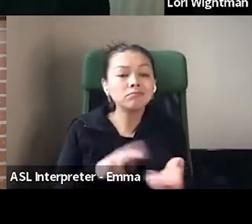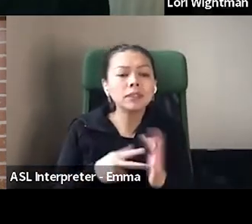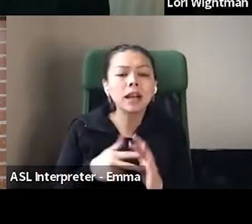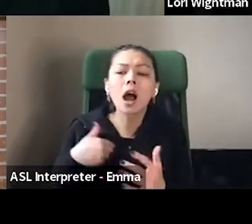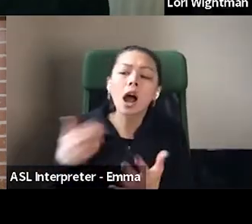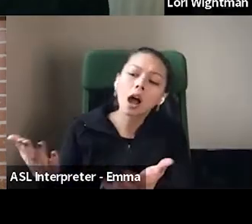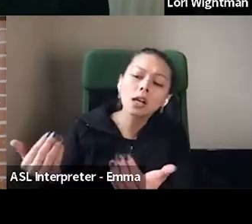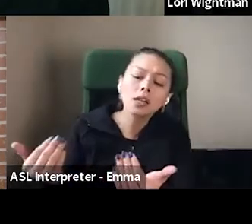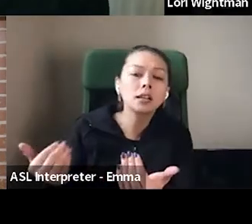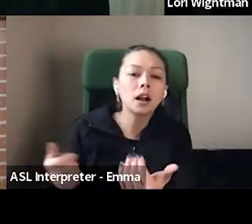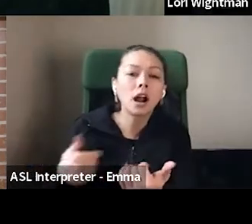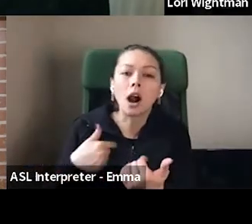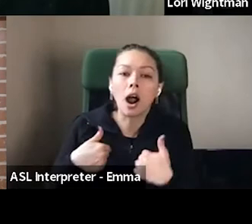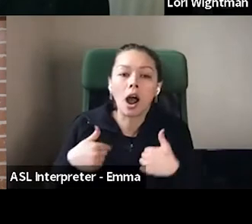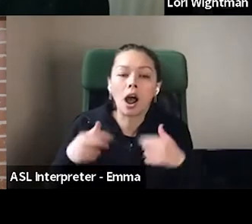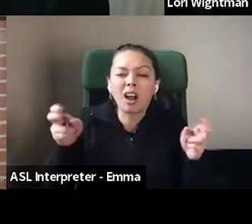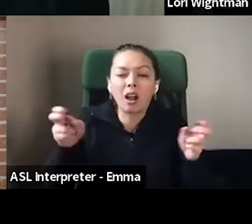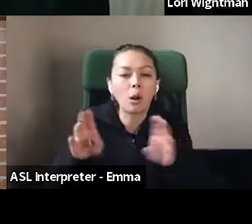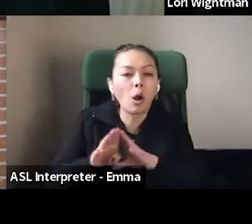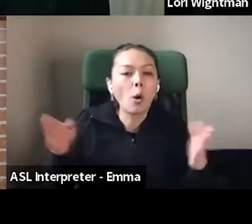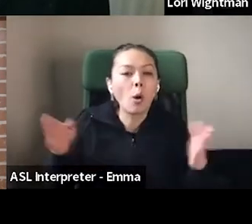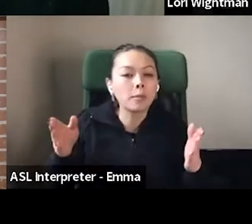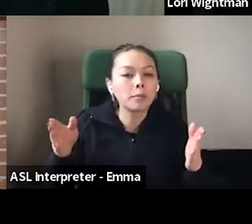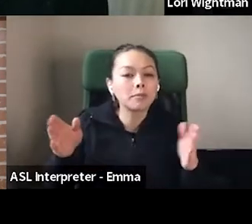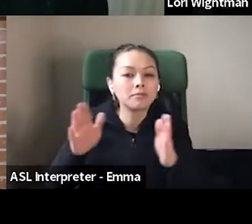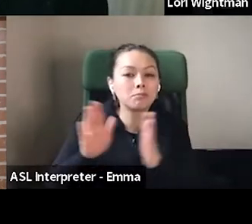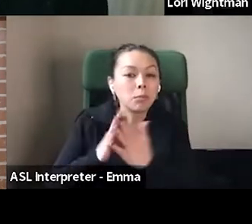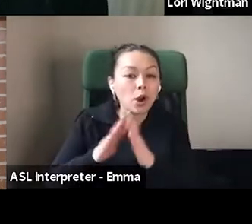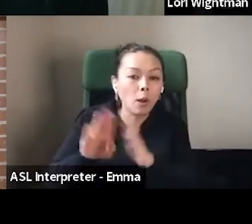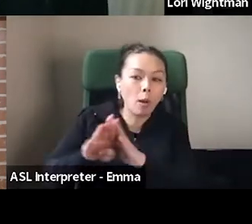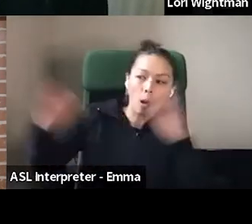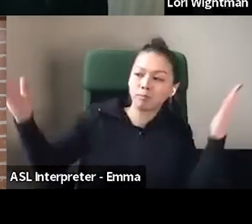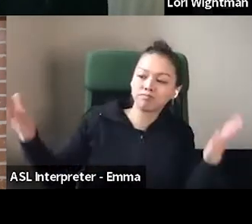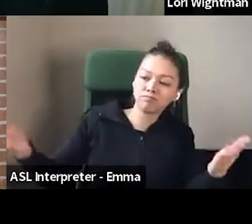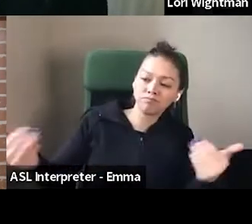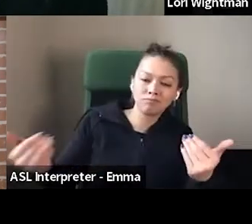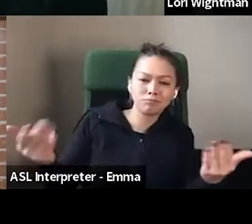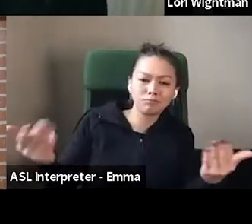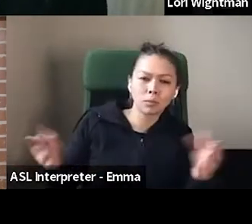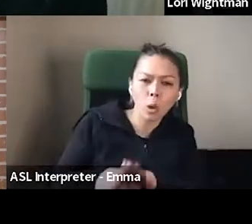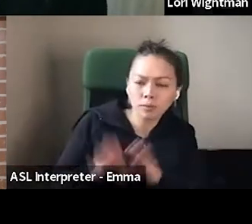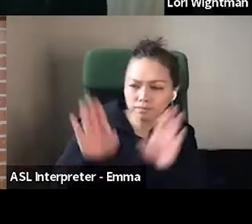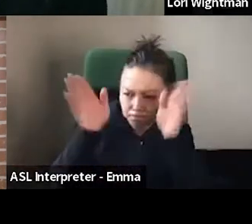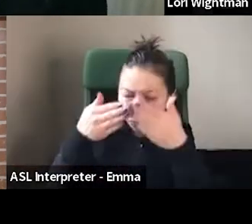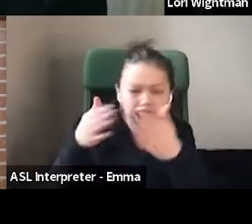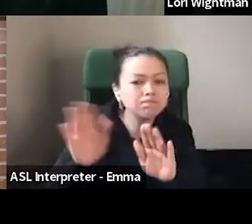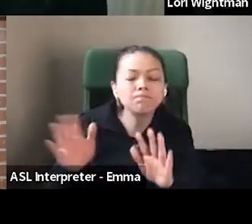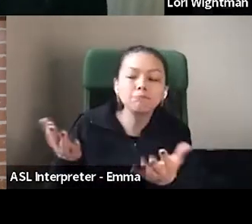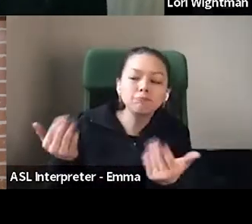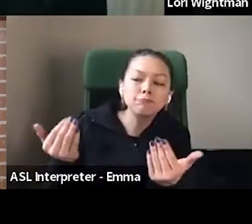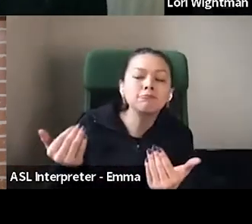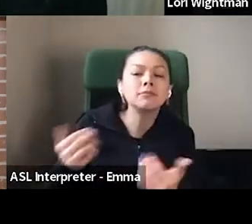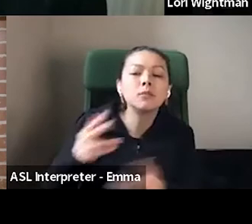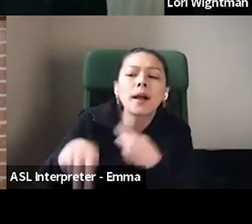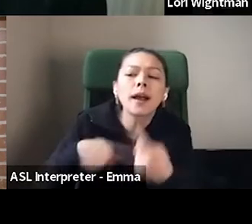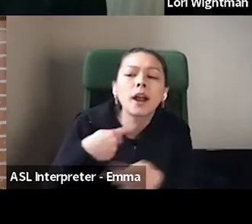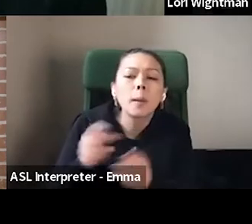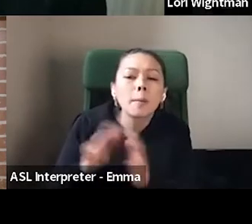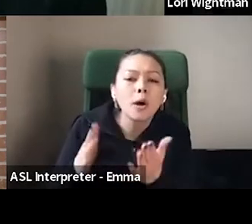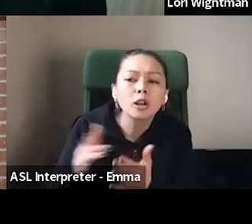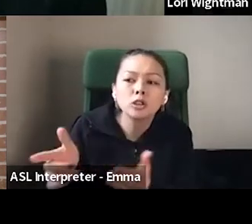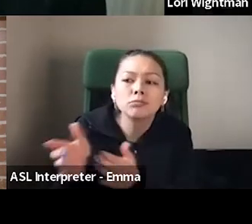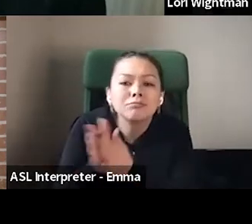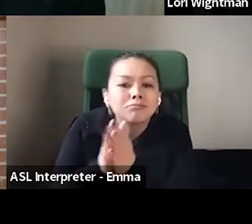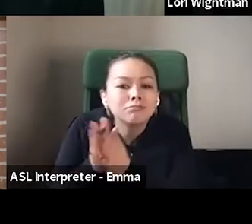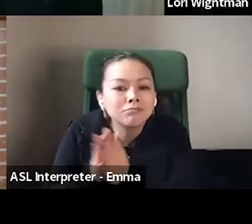I'm an open book. Like what kind of books do you want to see? What kind of kid stuff or whatever? Like I'm